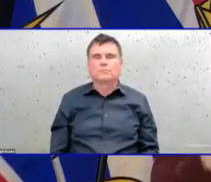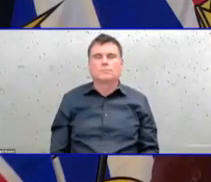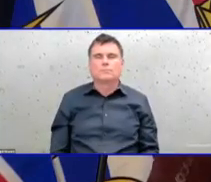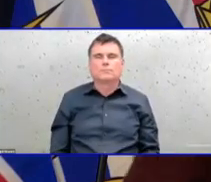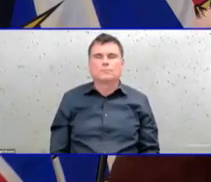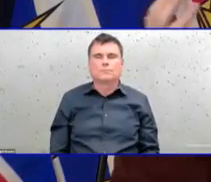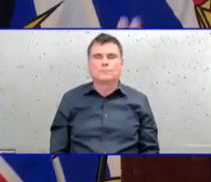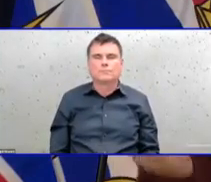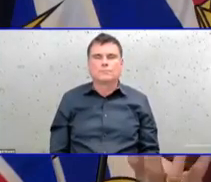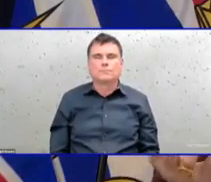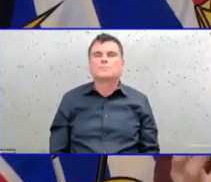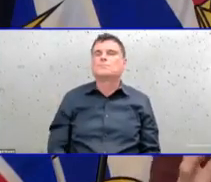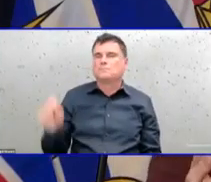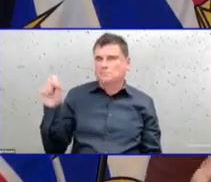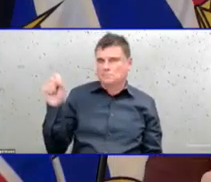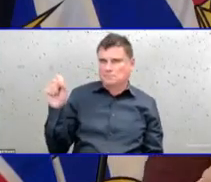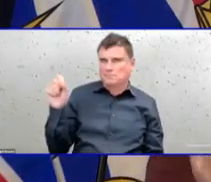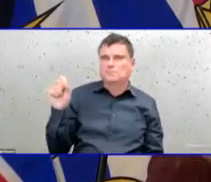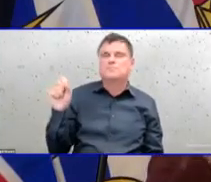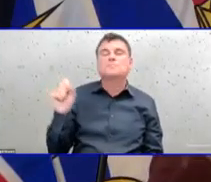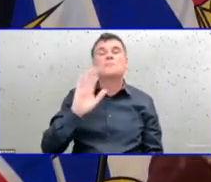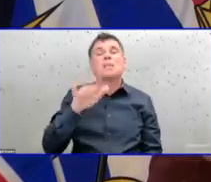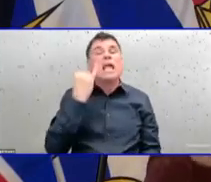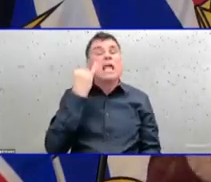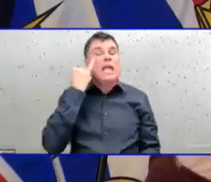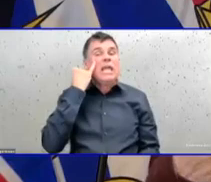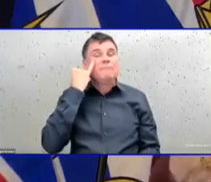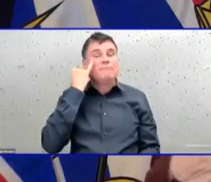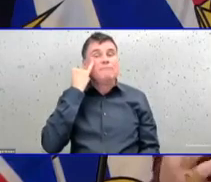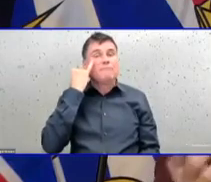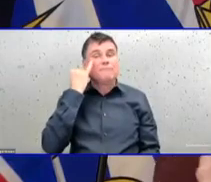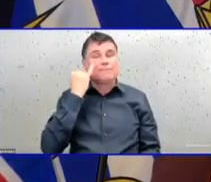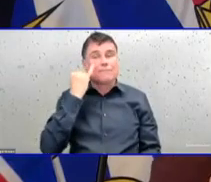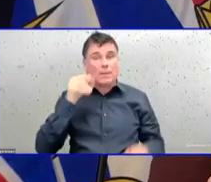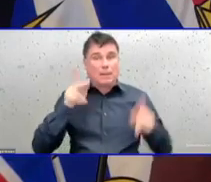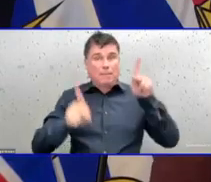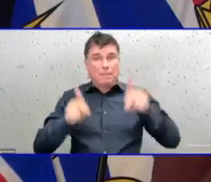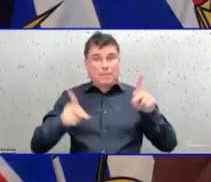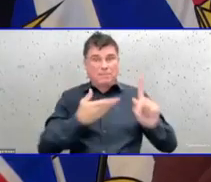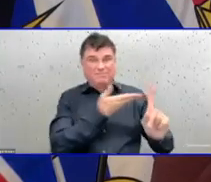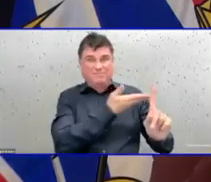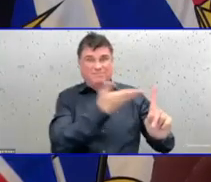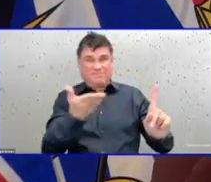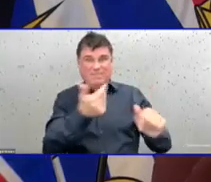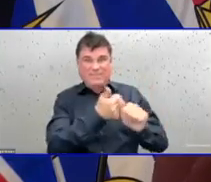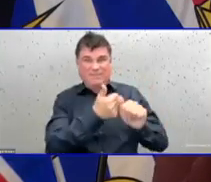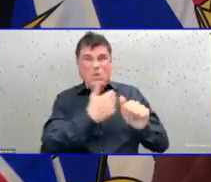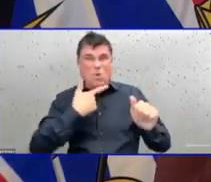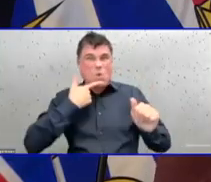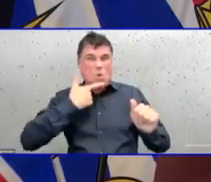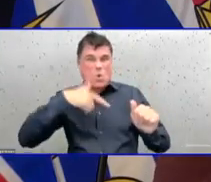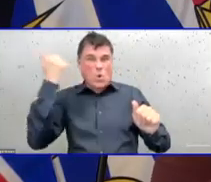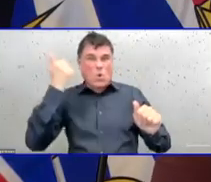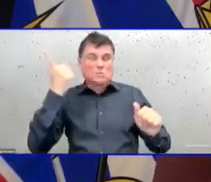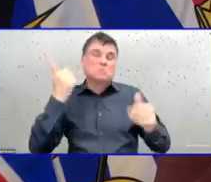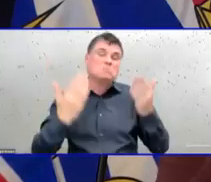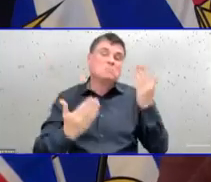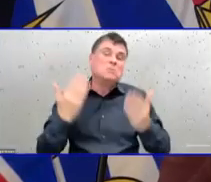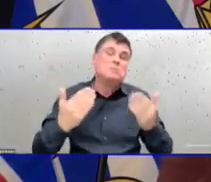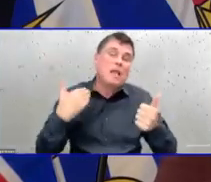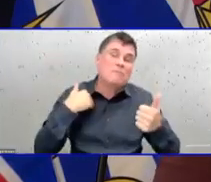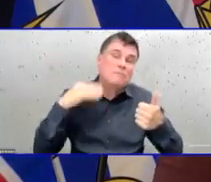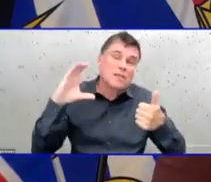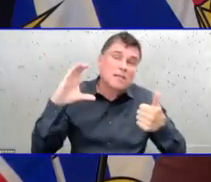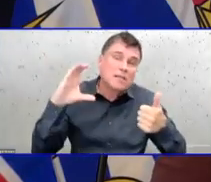cancer treatments or because of age, we still need to take those precautions. And that includes wearing